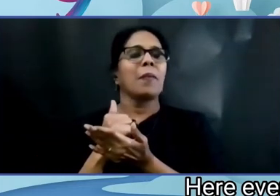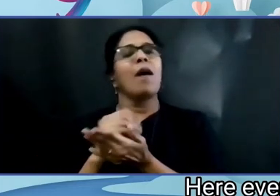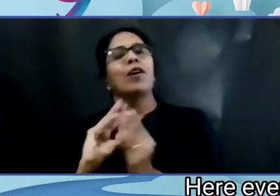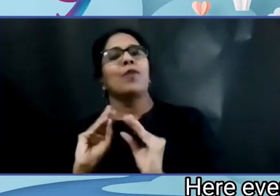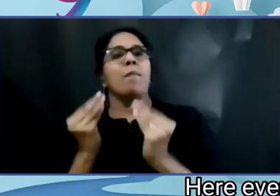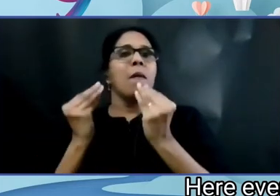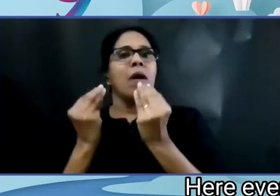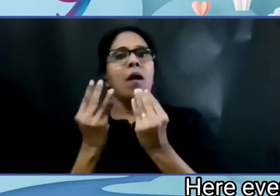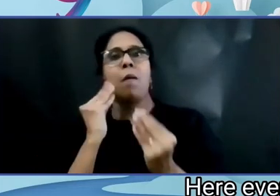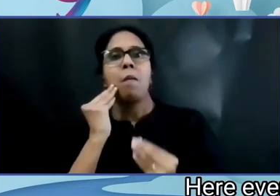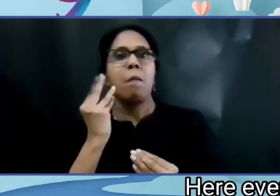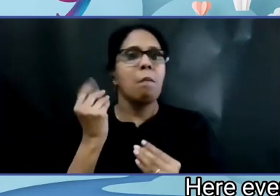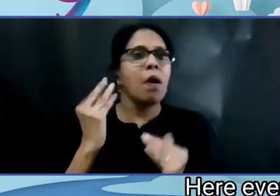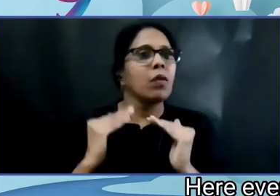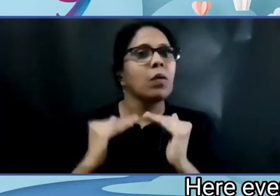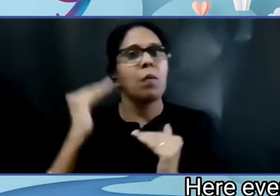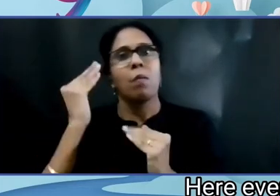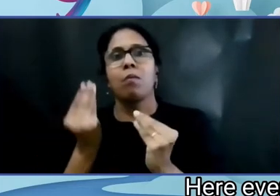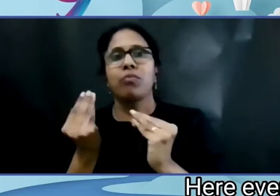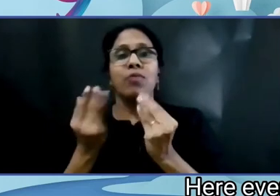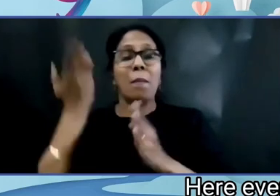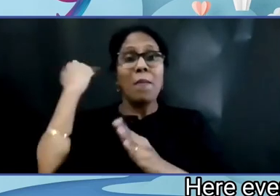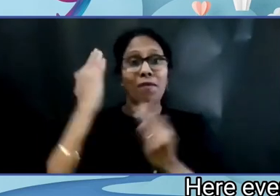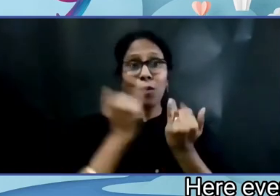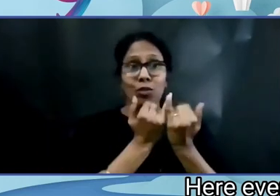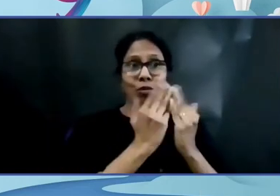marks than I get in school.